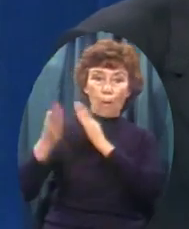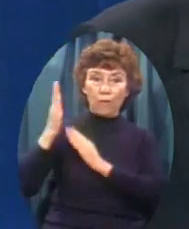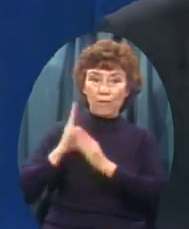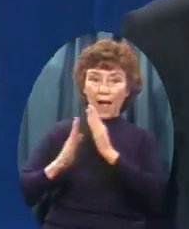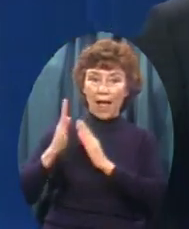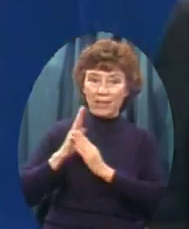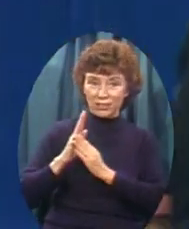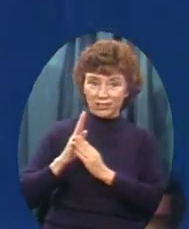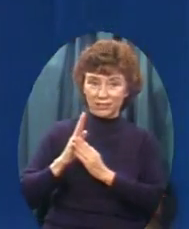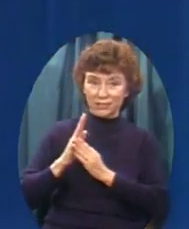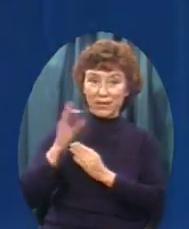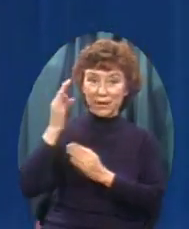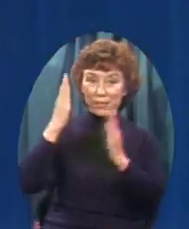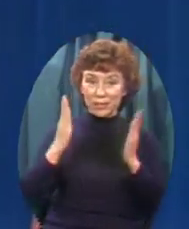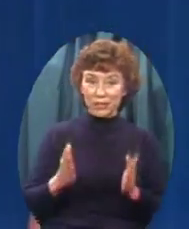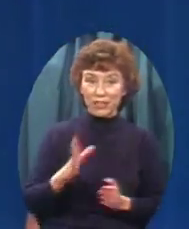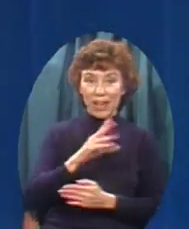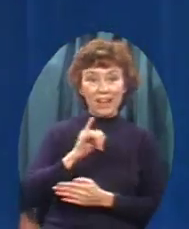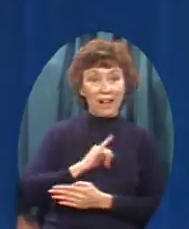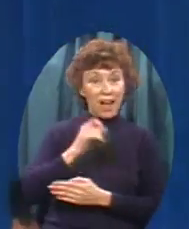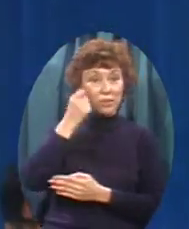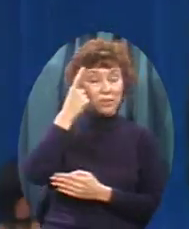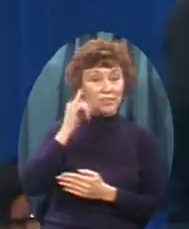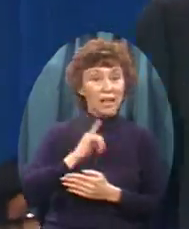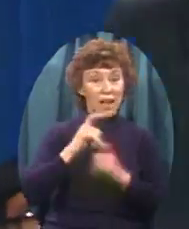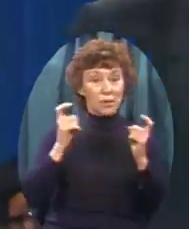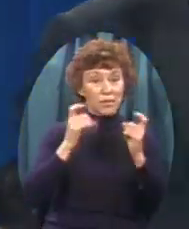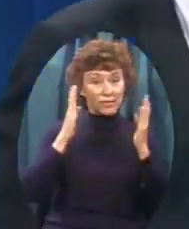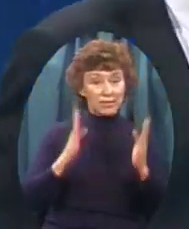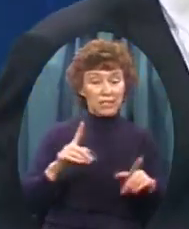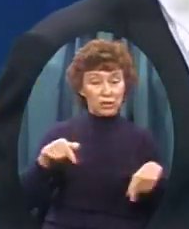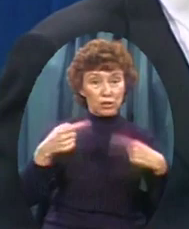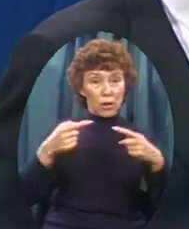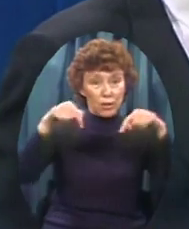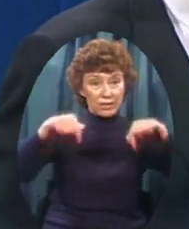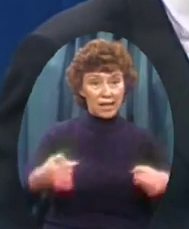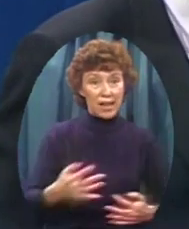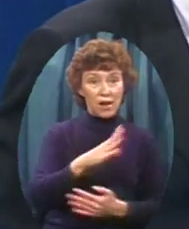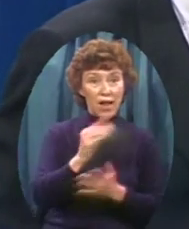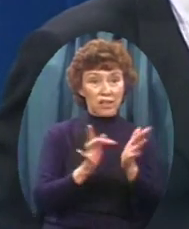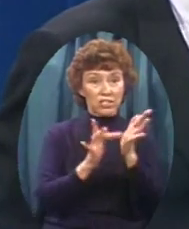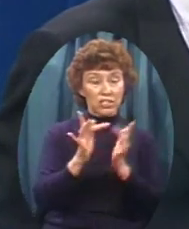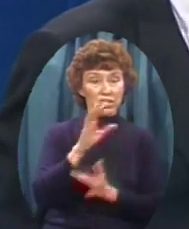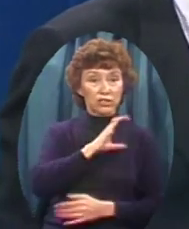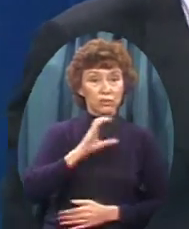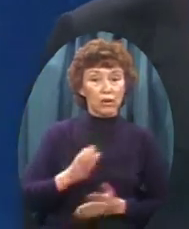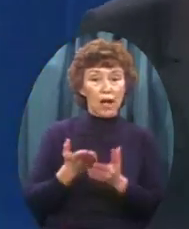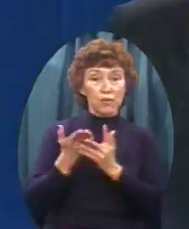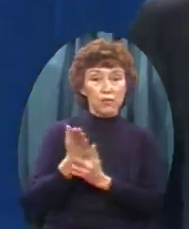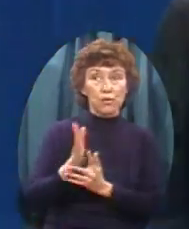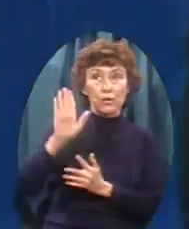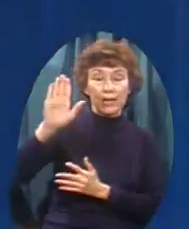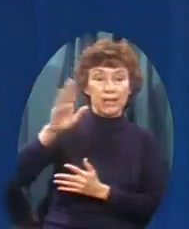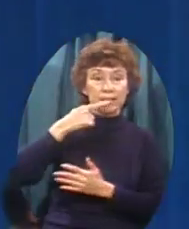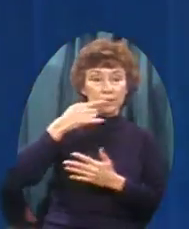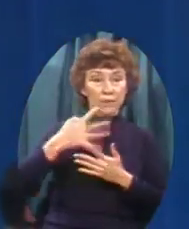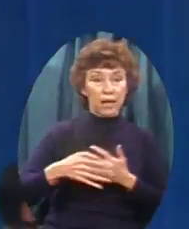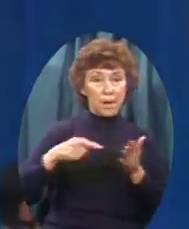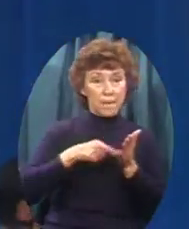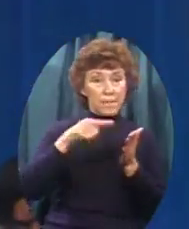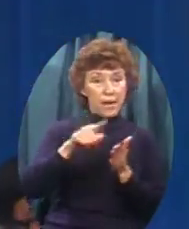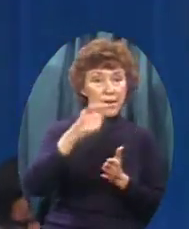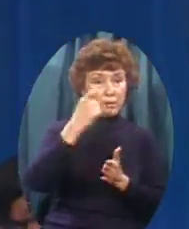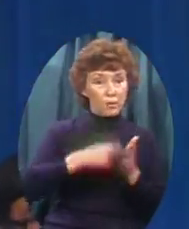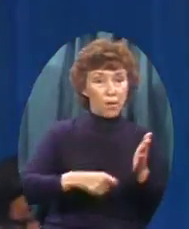old fashioned revival hour And I realized I was a sinner On my road to hell And Jesus Christ Through his shed blood Paid the price For